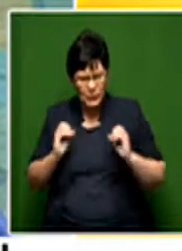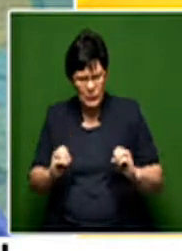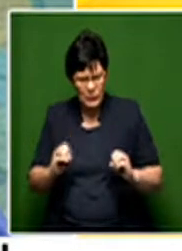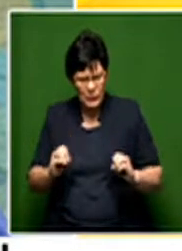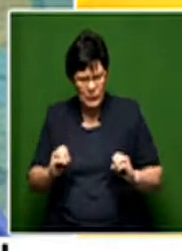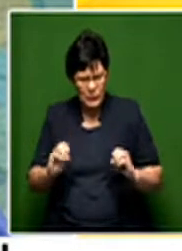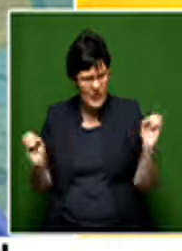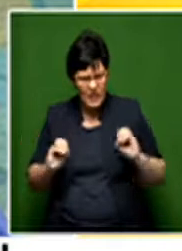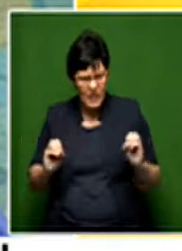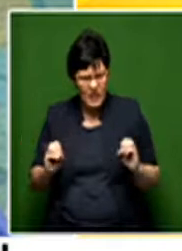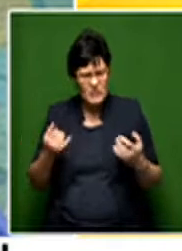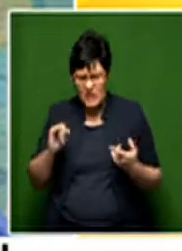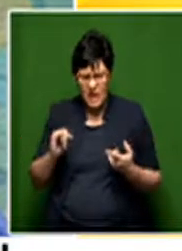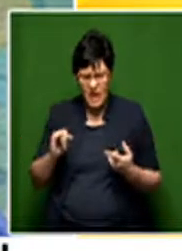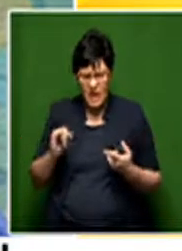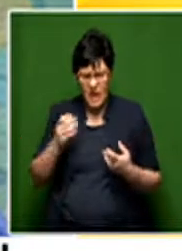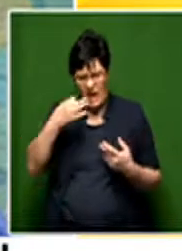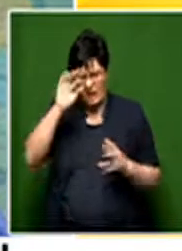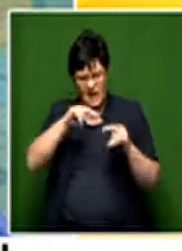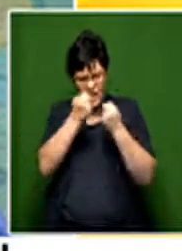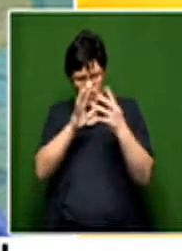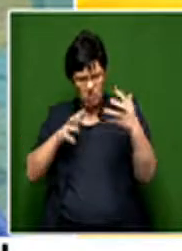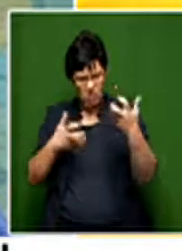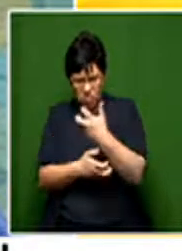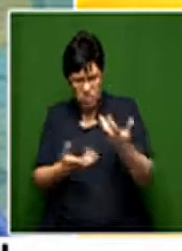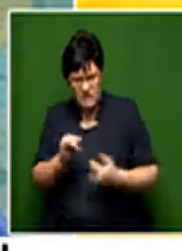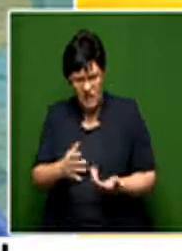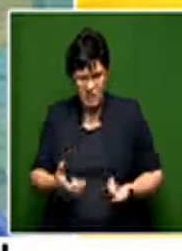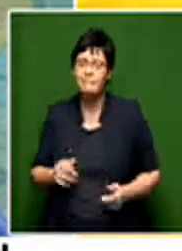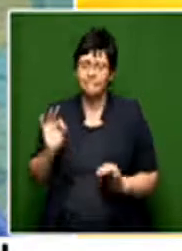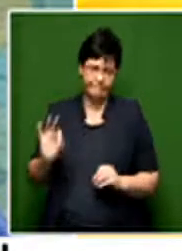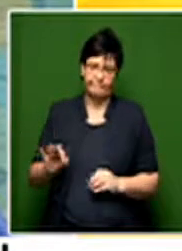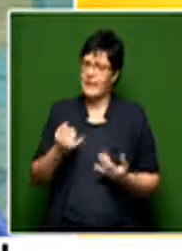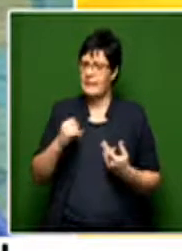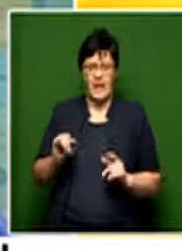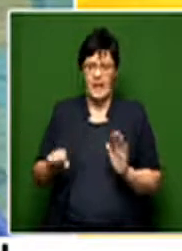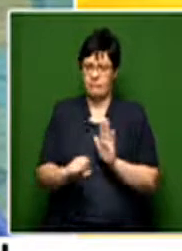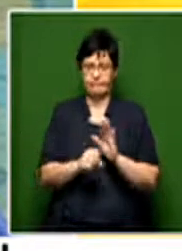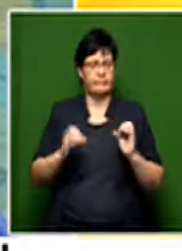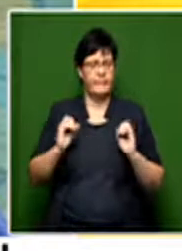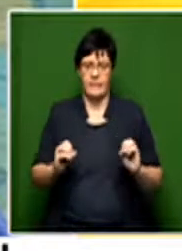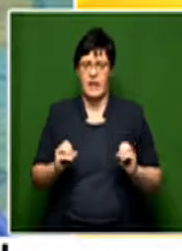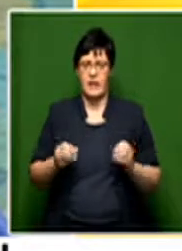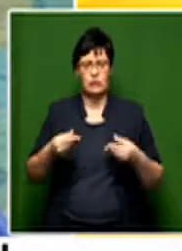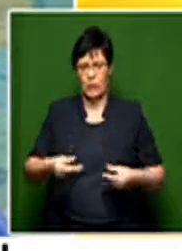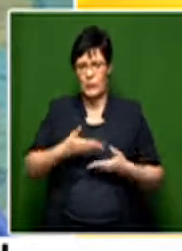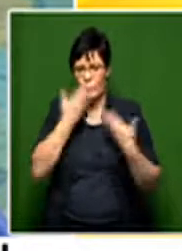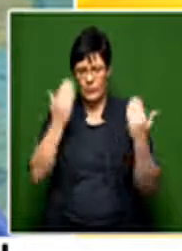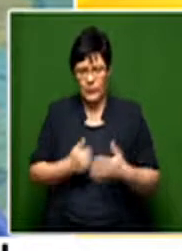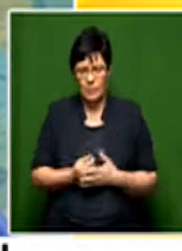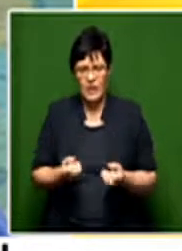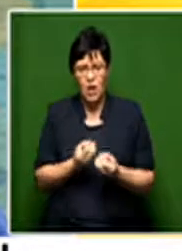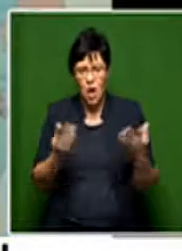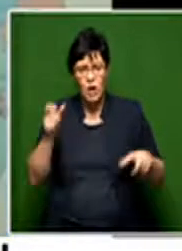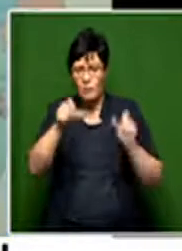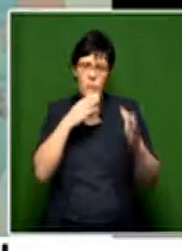registered. You still are stateless. Am I understanding you? That's correct. I'm still stateless. A lot